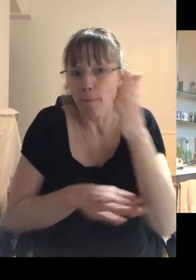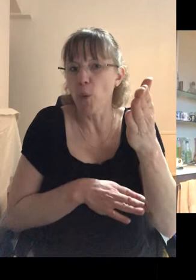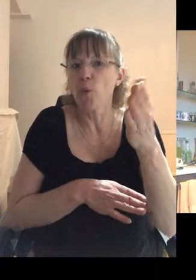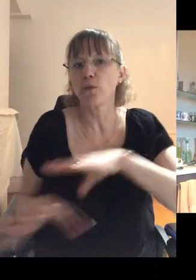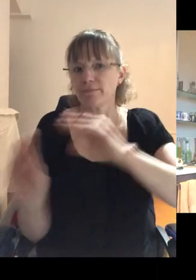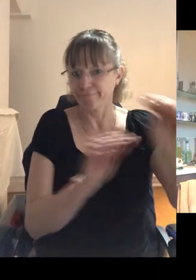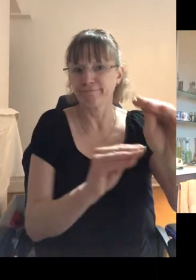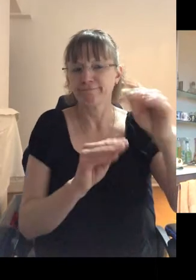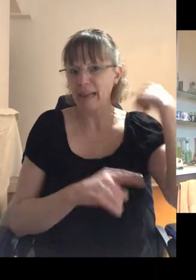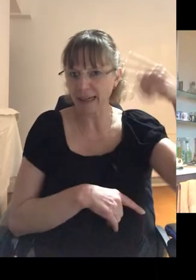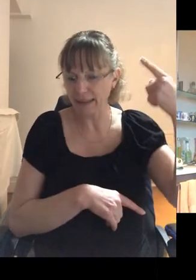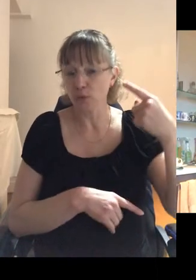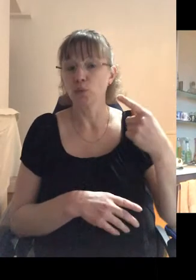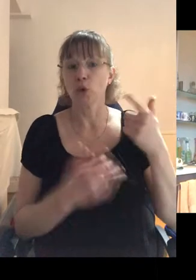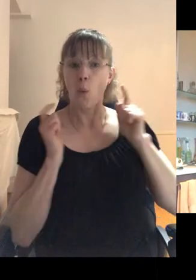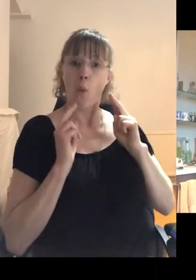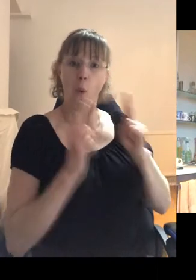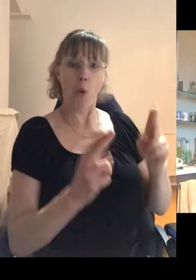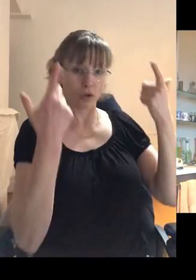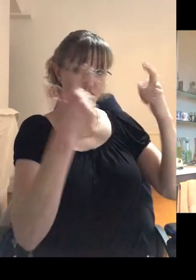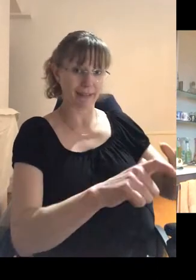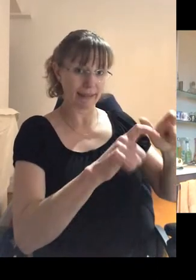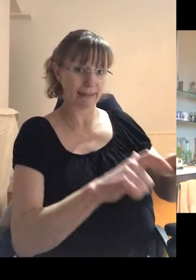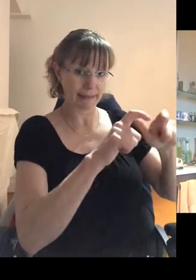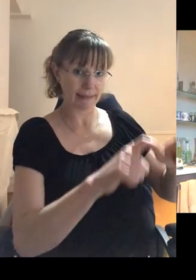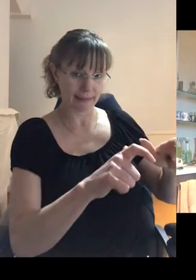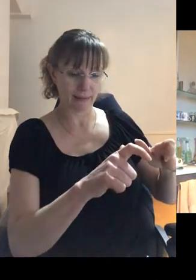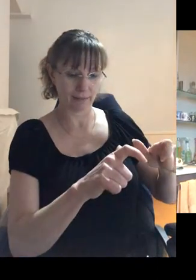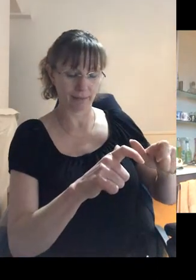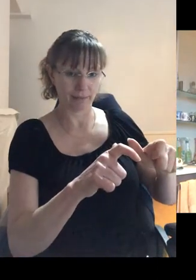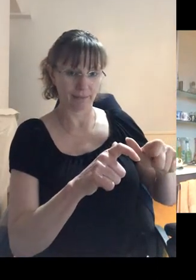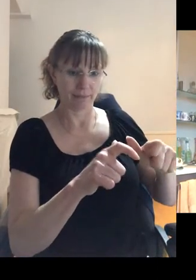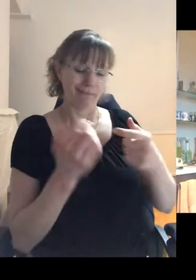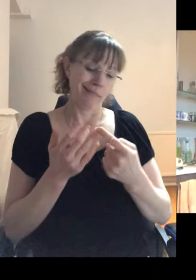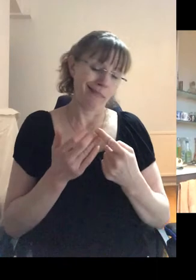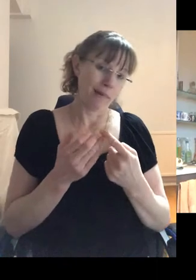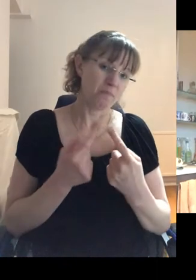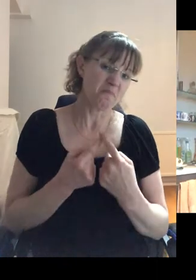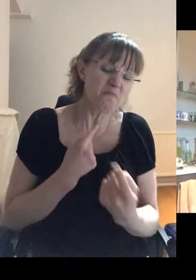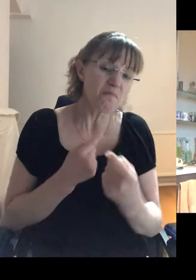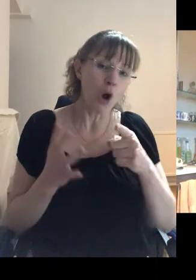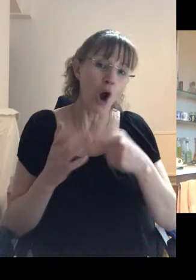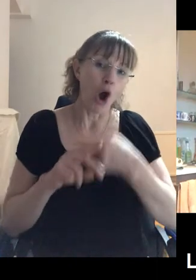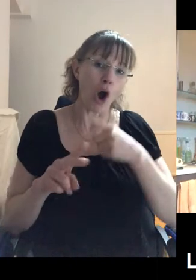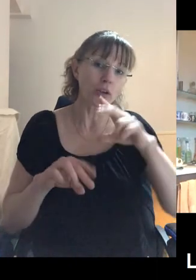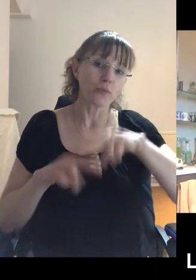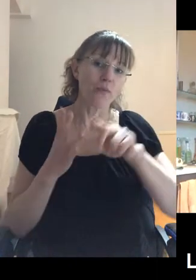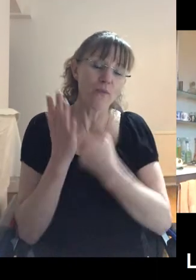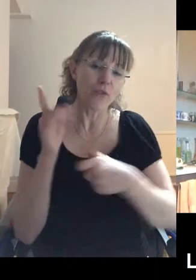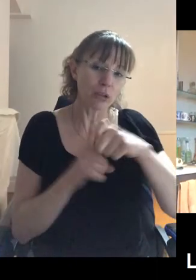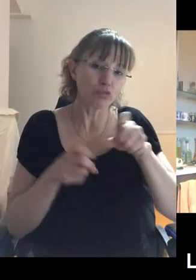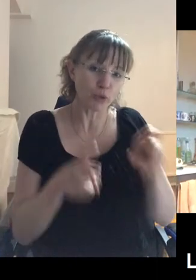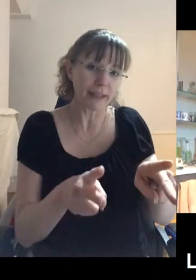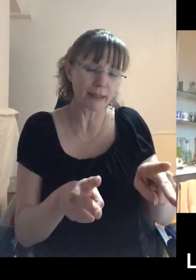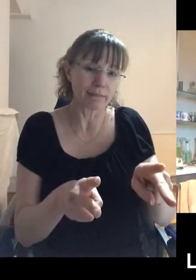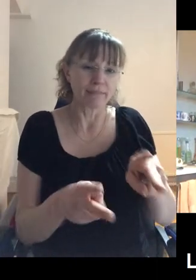uh, holds of residence for university were literally on the street off Oxford street. So I was in central London. The rent